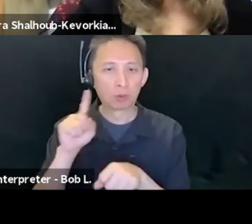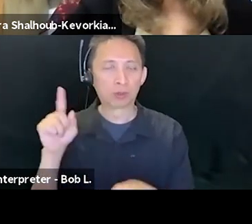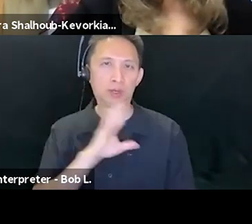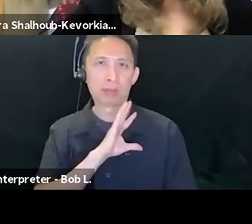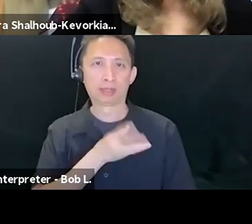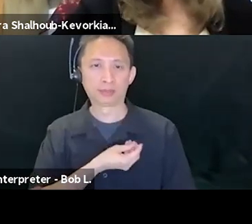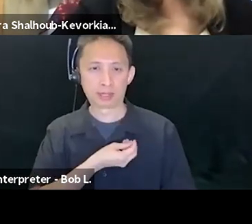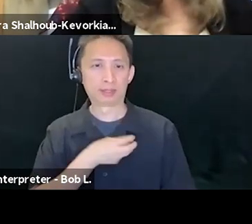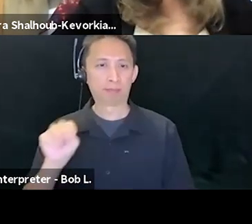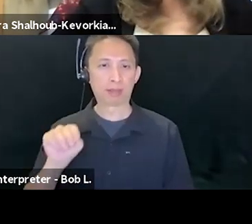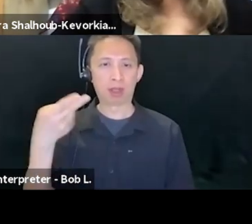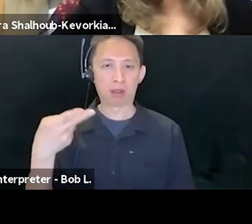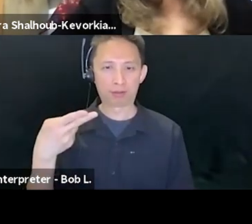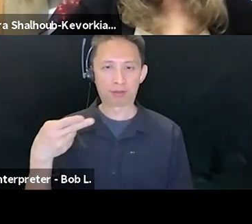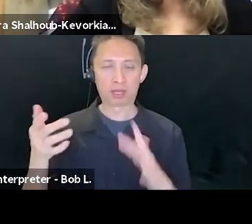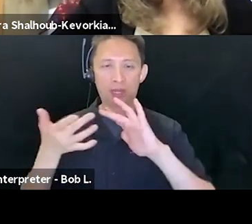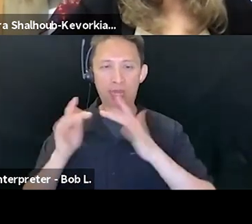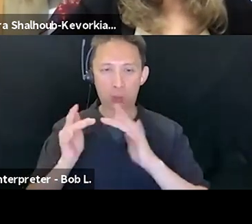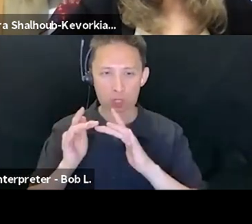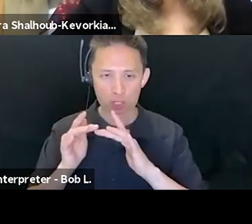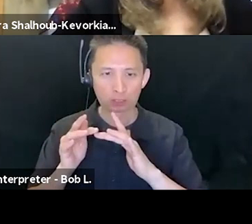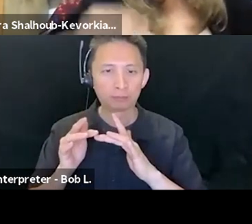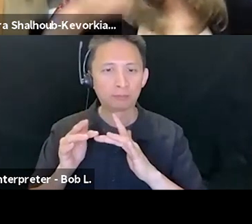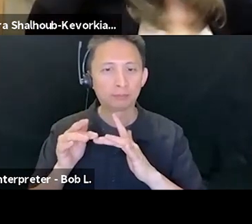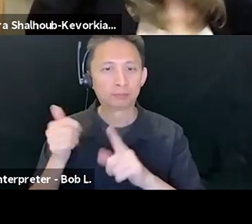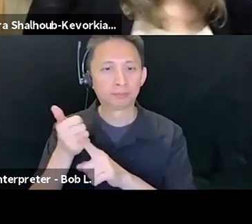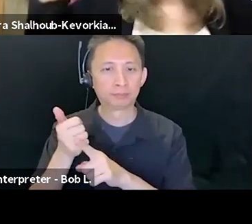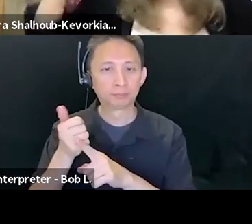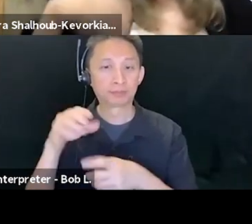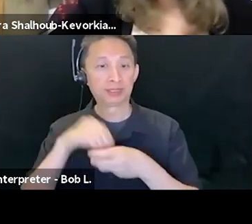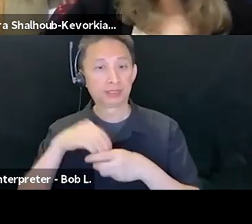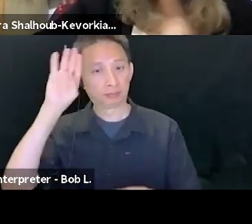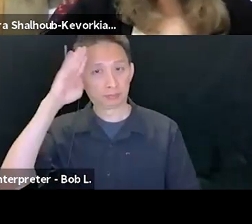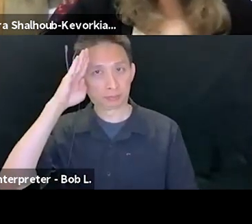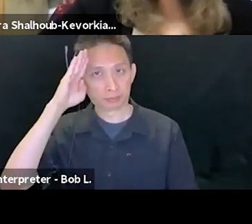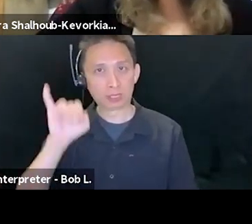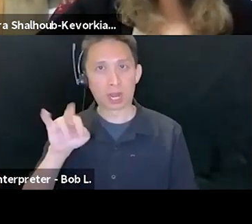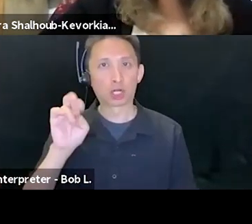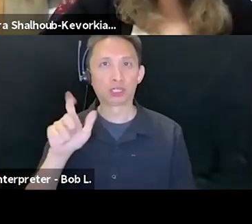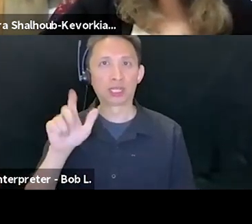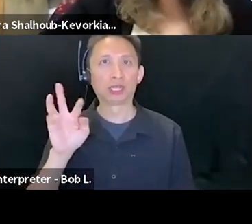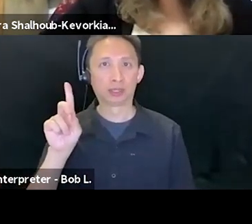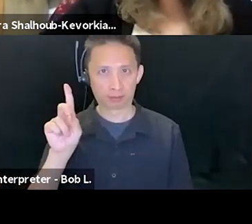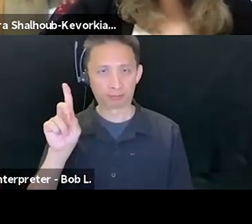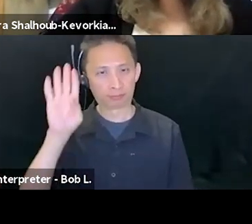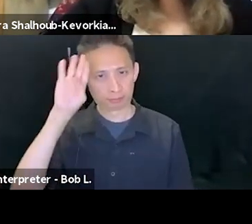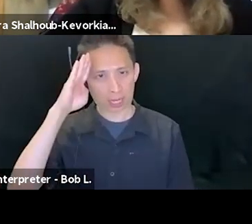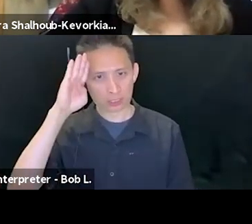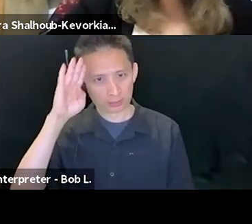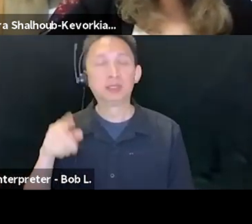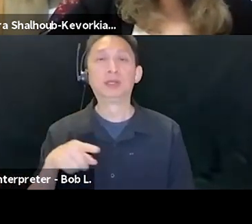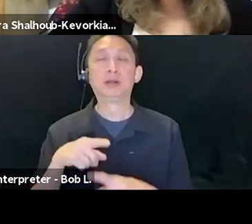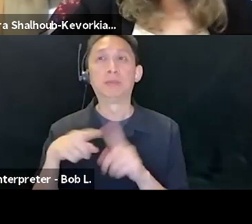Mental Health Network, um, uh, in, in Ireland. And, um, they want to know about the